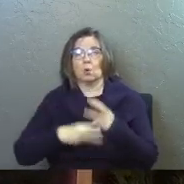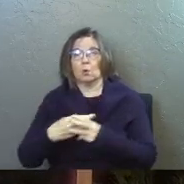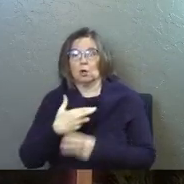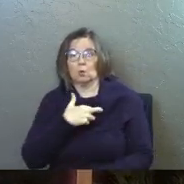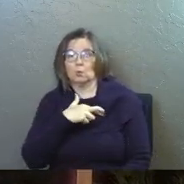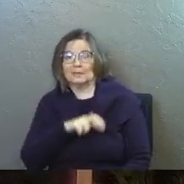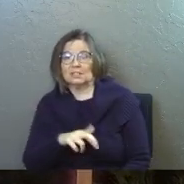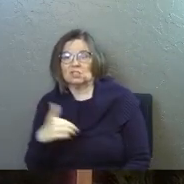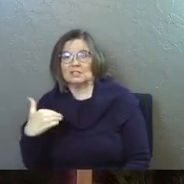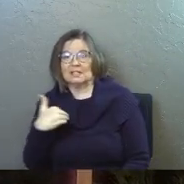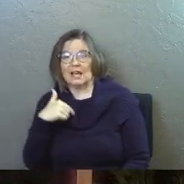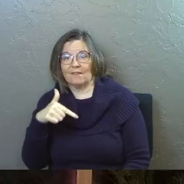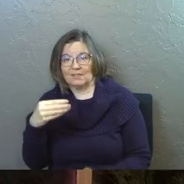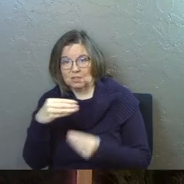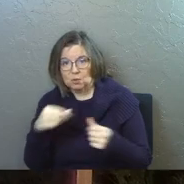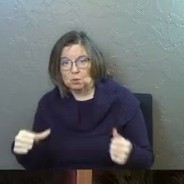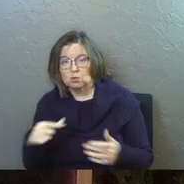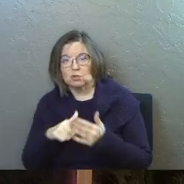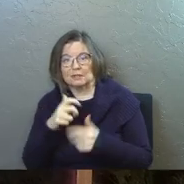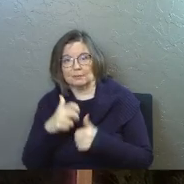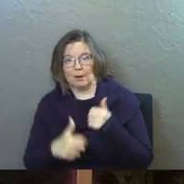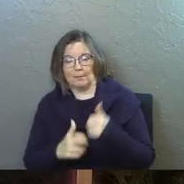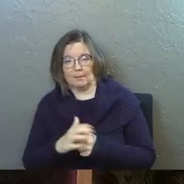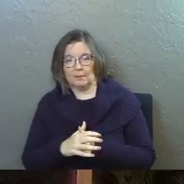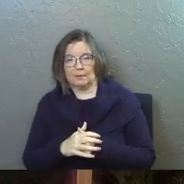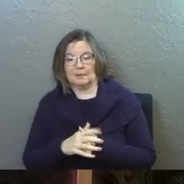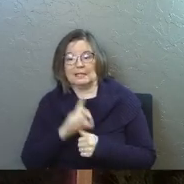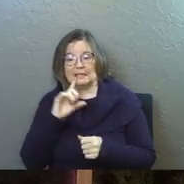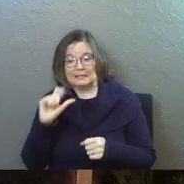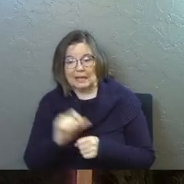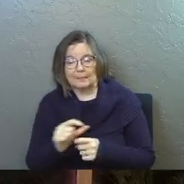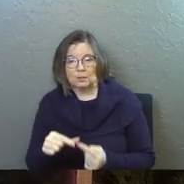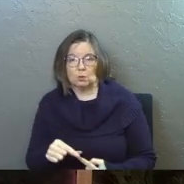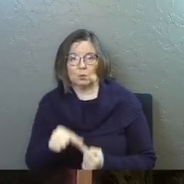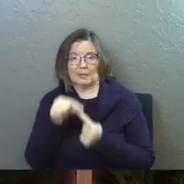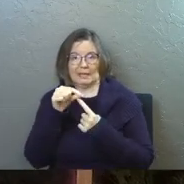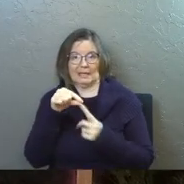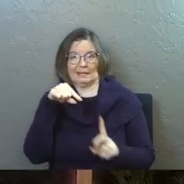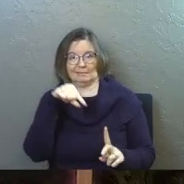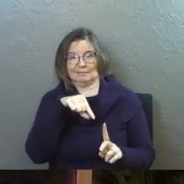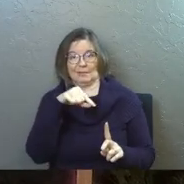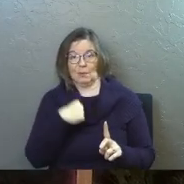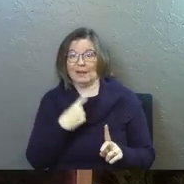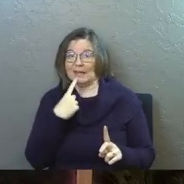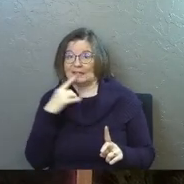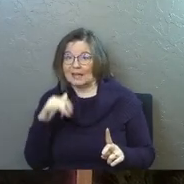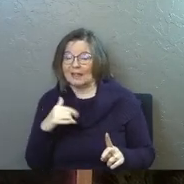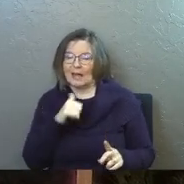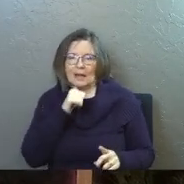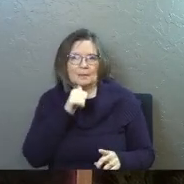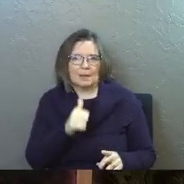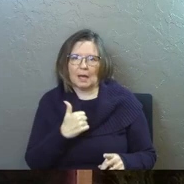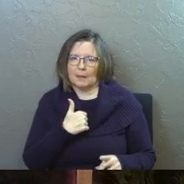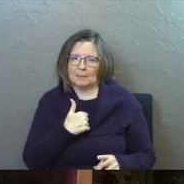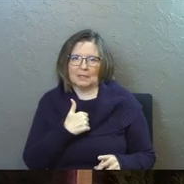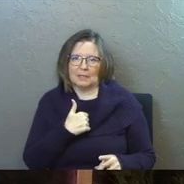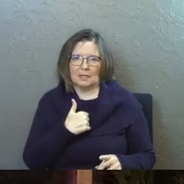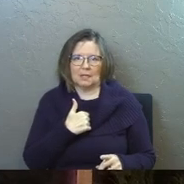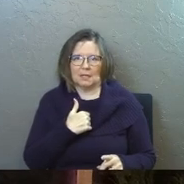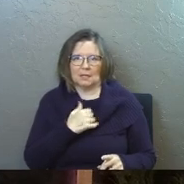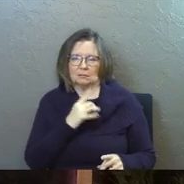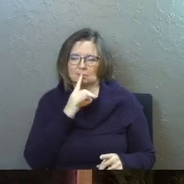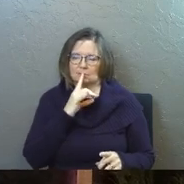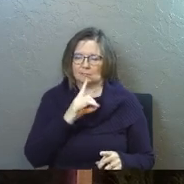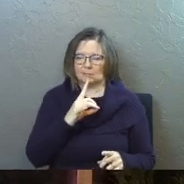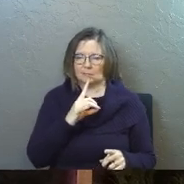religions have this solution to this problem. It's absolutely unique. And when I say that, I am not being conceited,